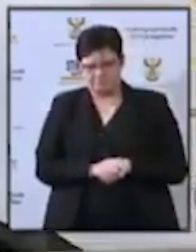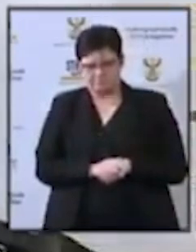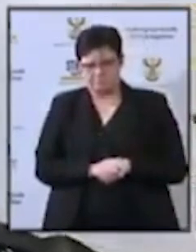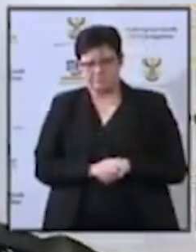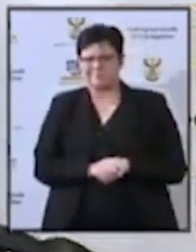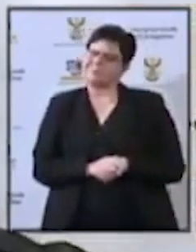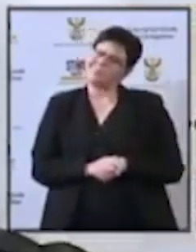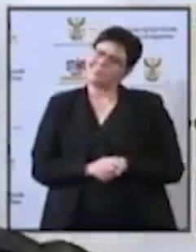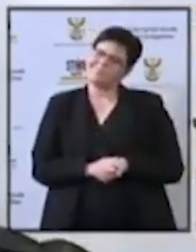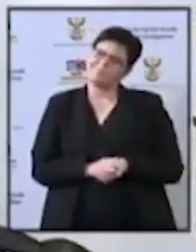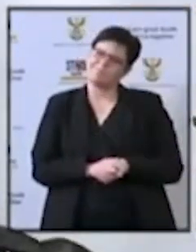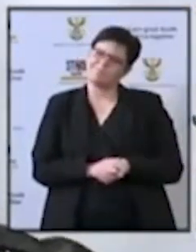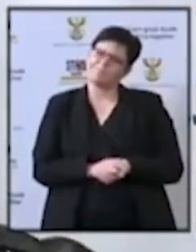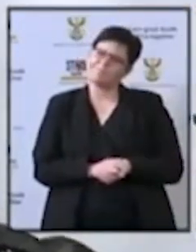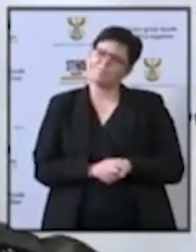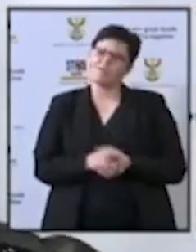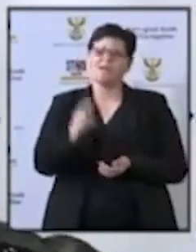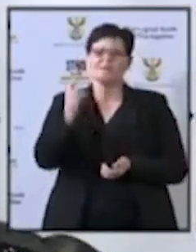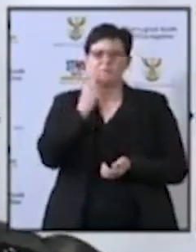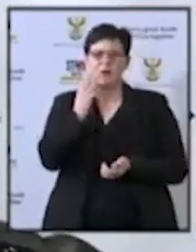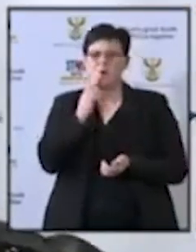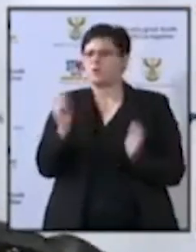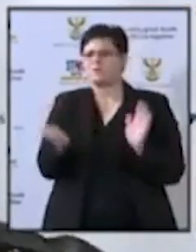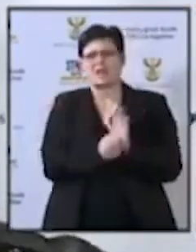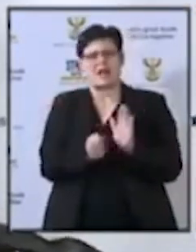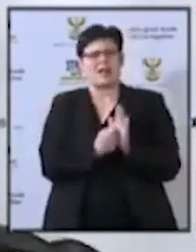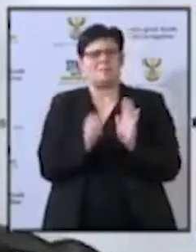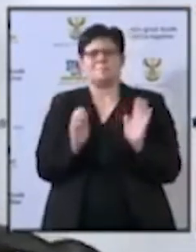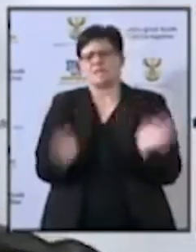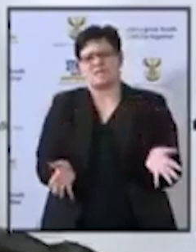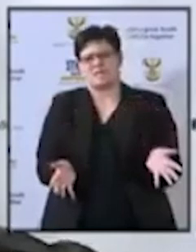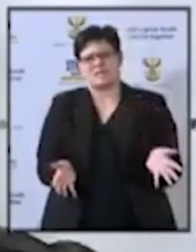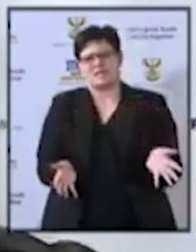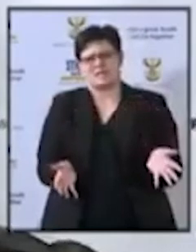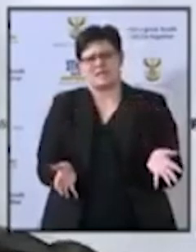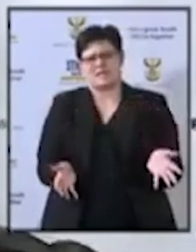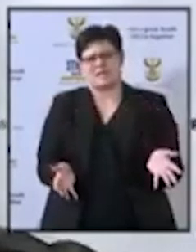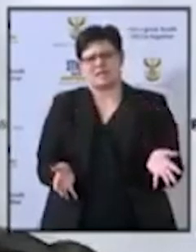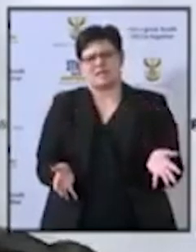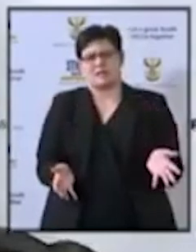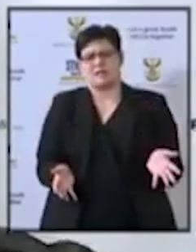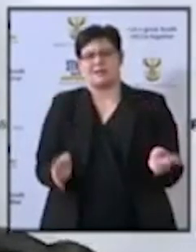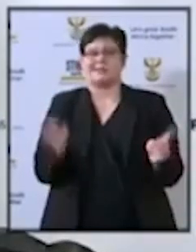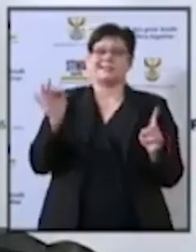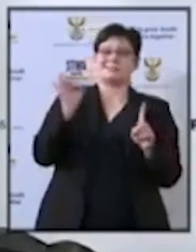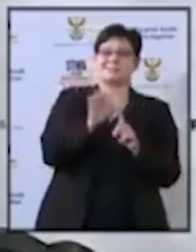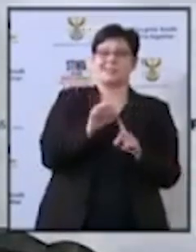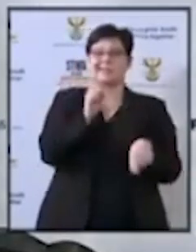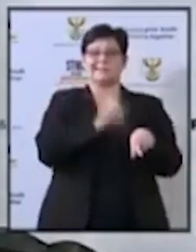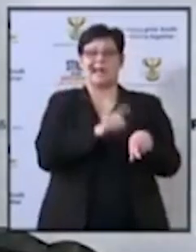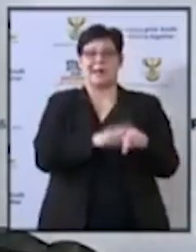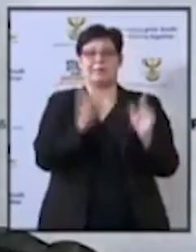Tobacco will just be sold. There are no particular restrictions